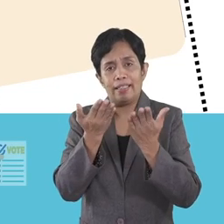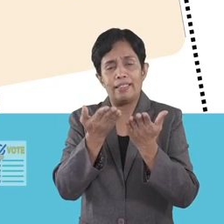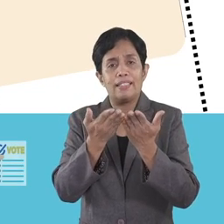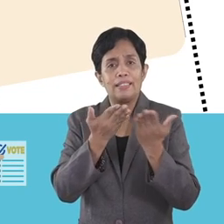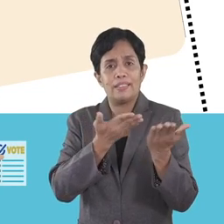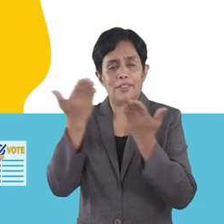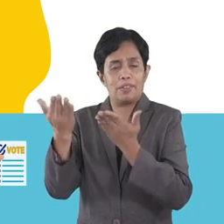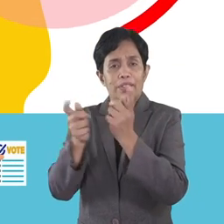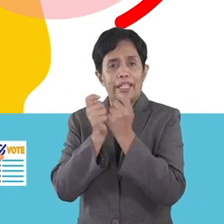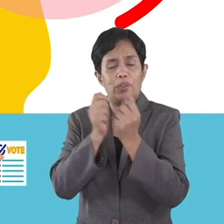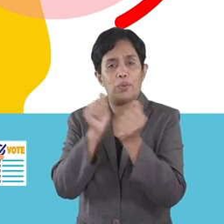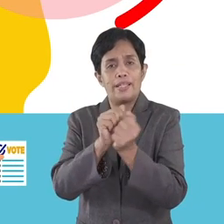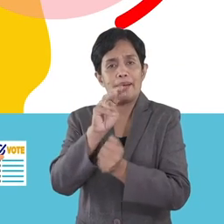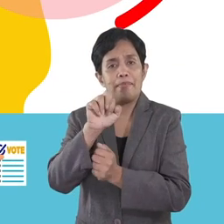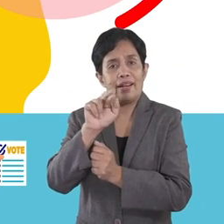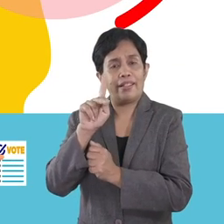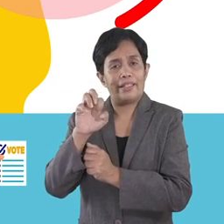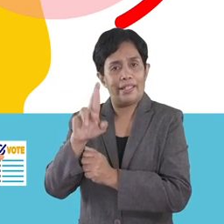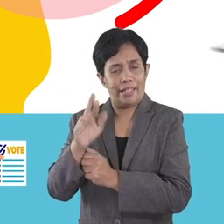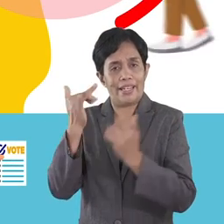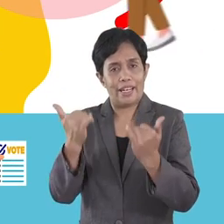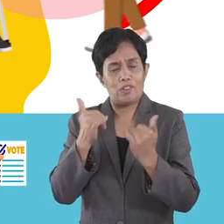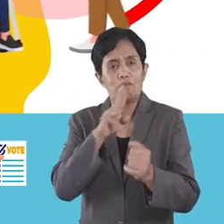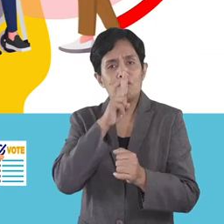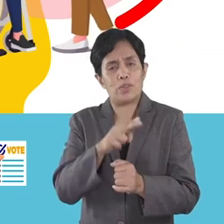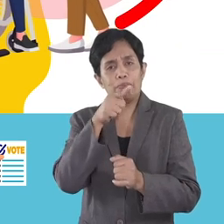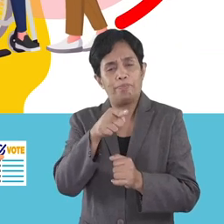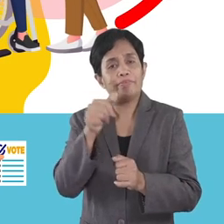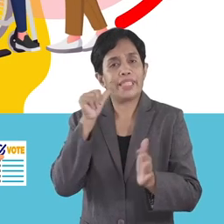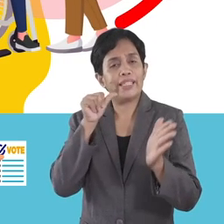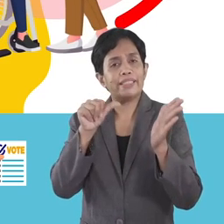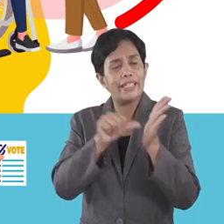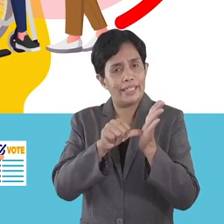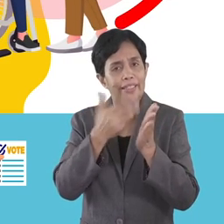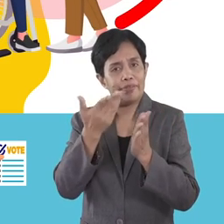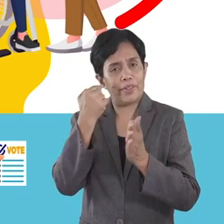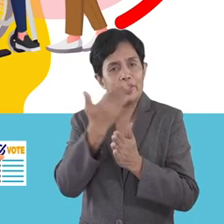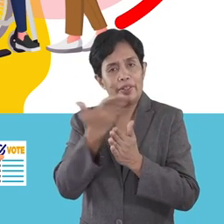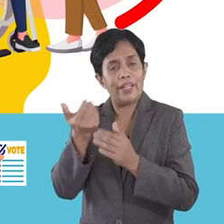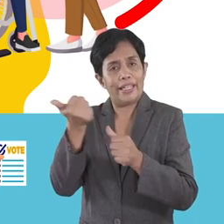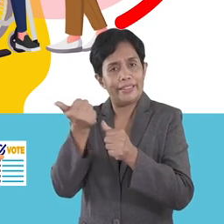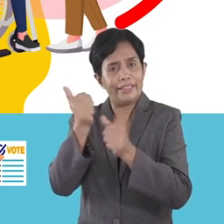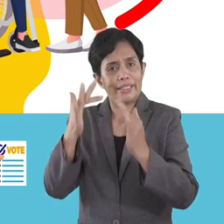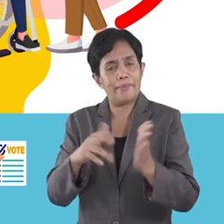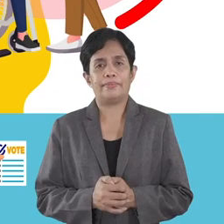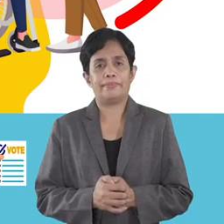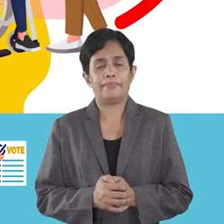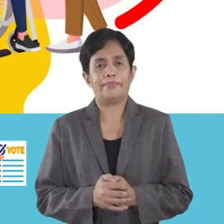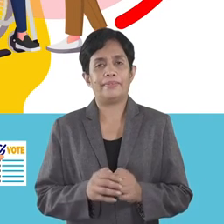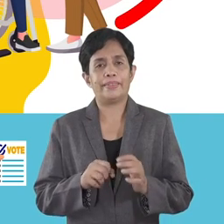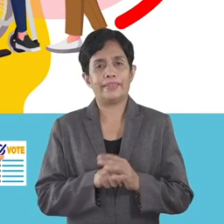marker. At this point, you will be ushered to the designated seats for you or your assister to begin voting.